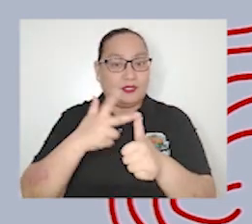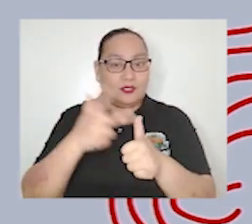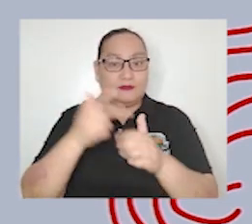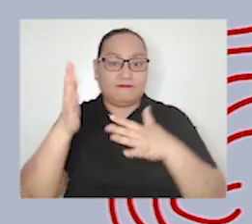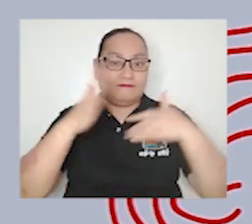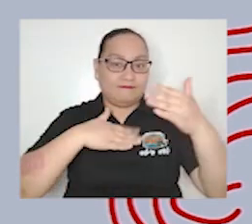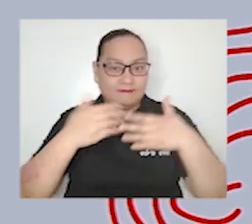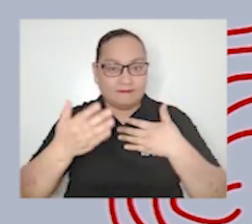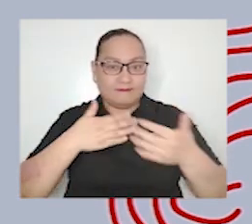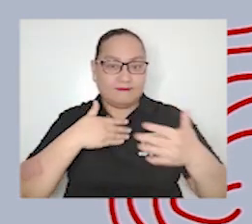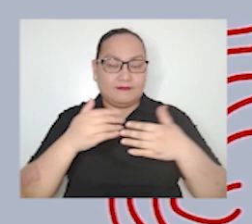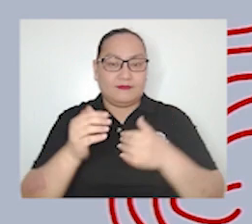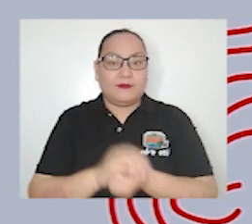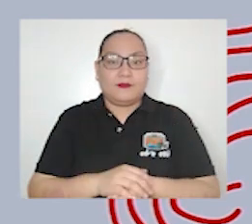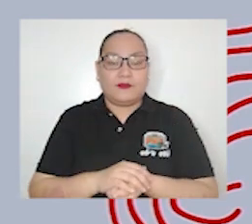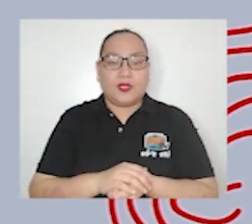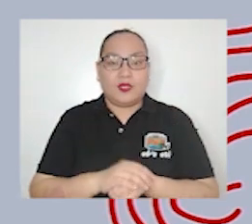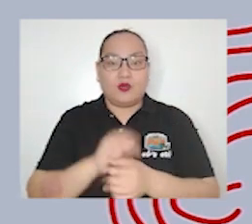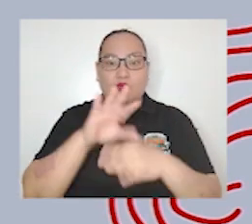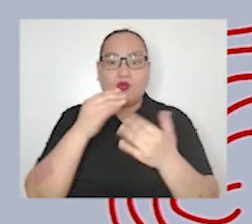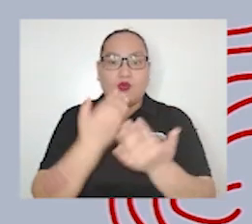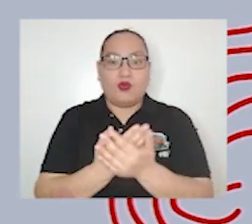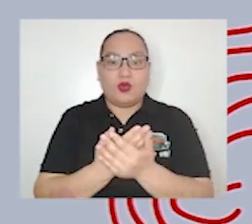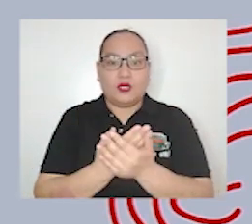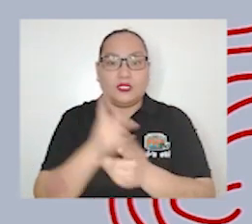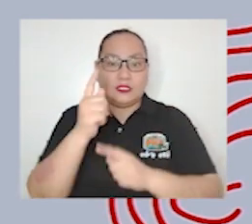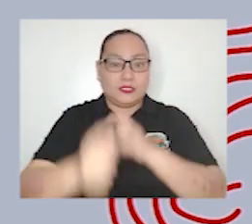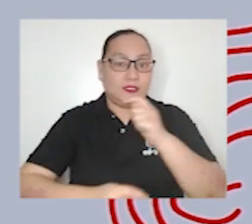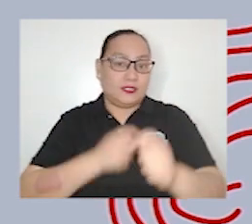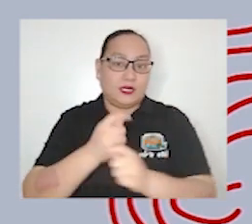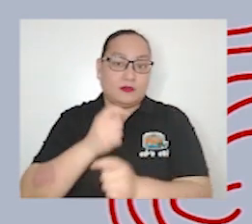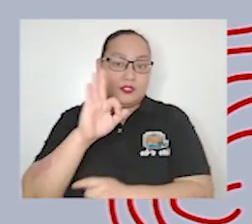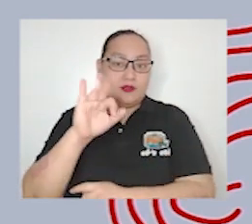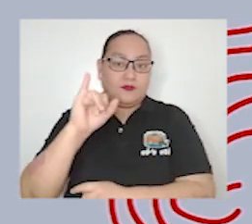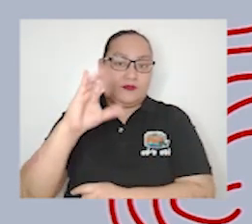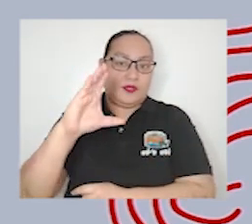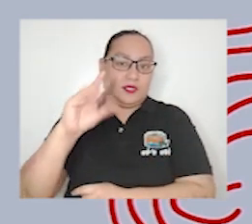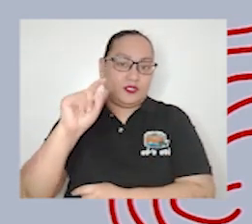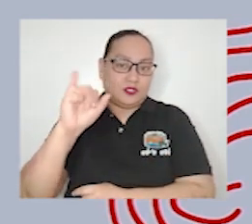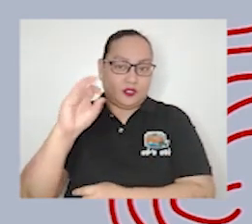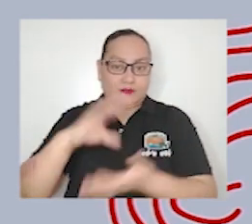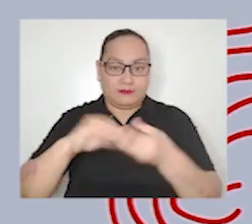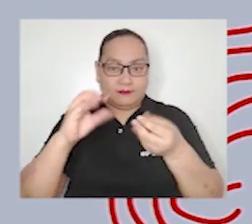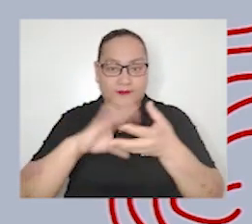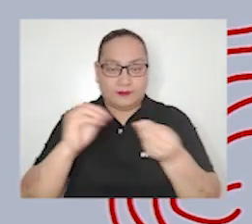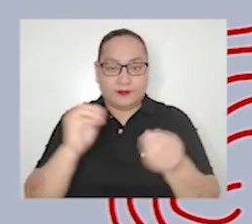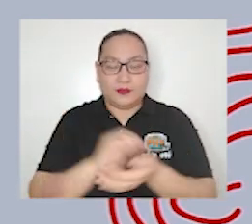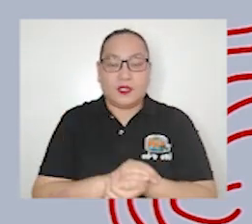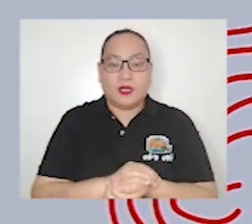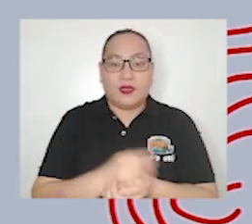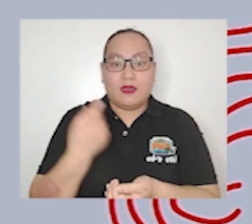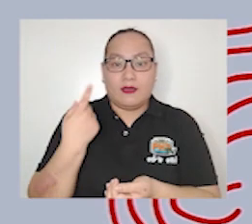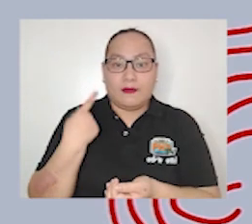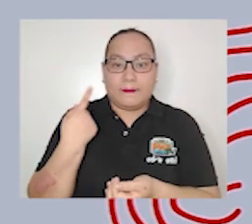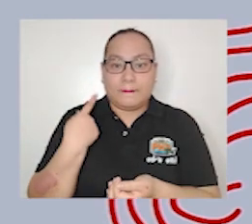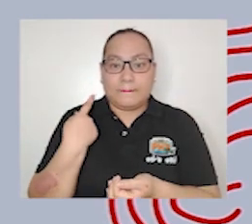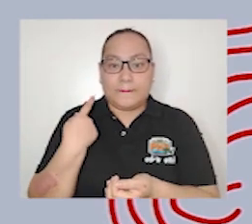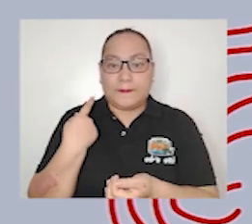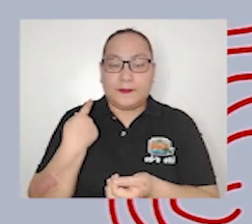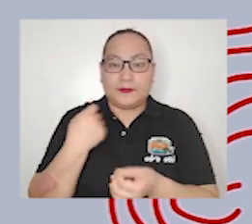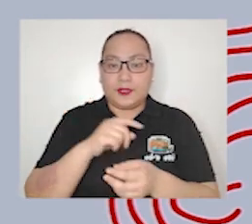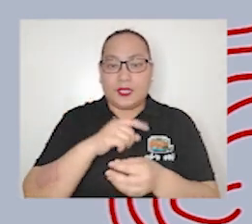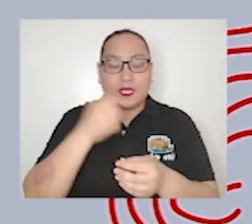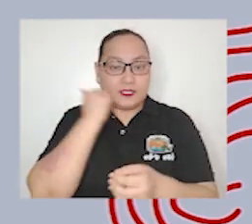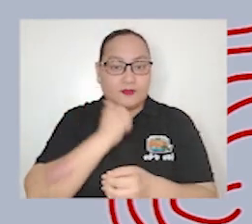like comic strips stories and amusing aspects of everyday life are included fourth